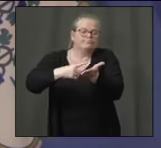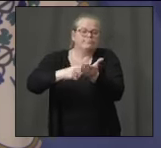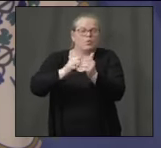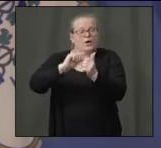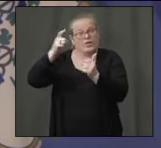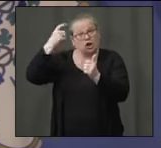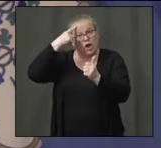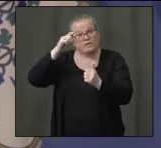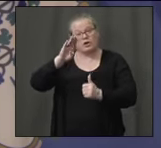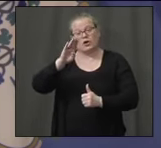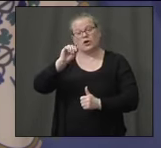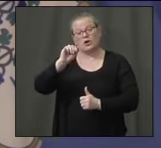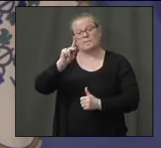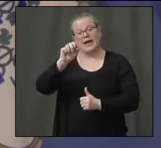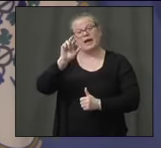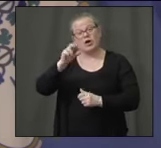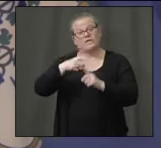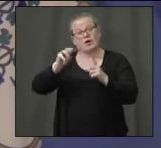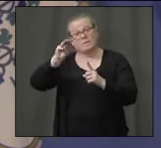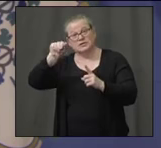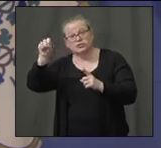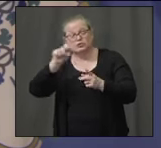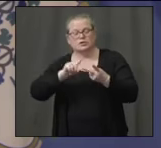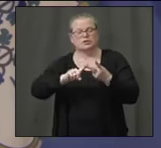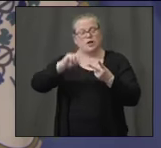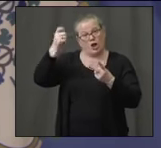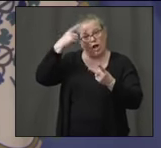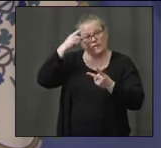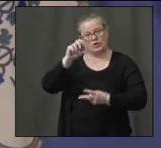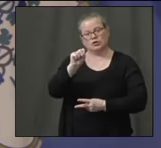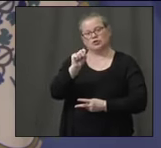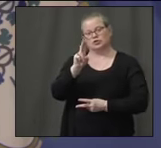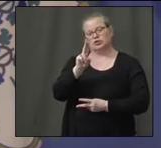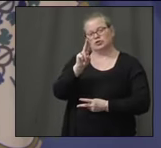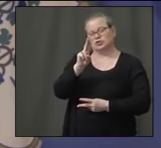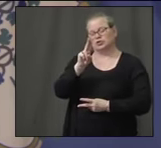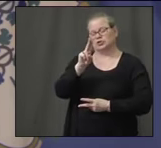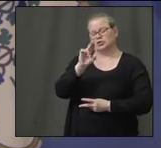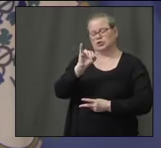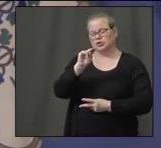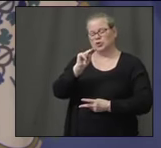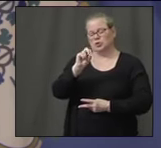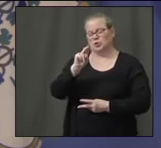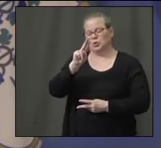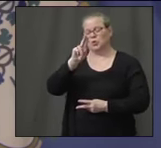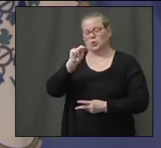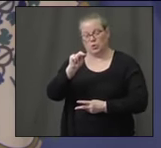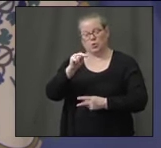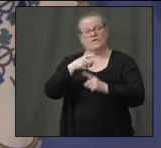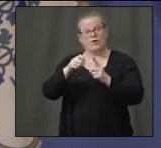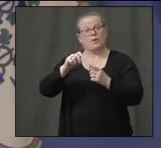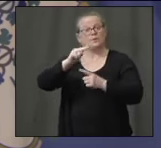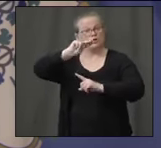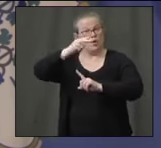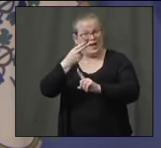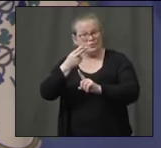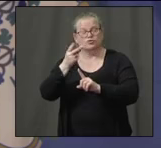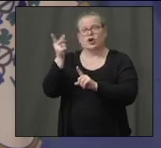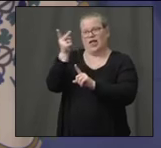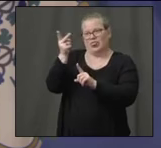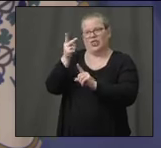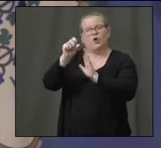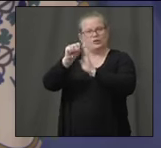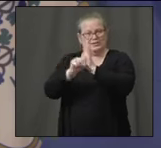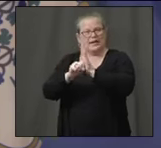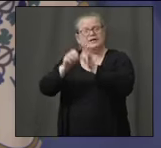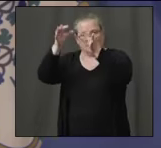and Governor Sununu from New Hampshire, and they have both deferred. All classes will be remote between now and the end of the school year in